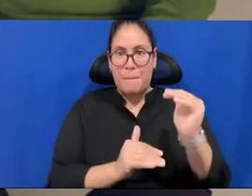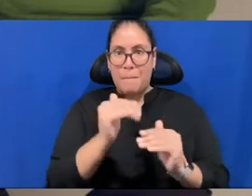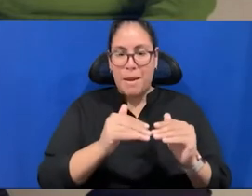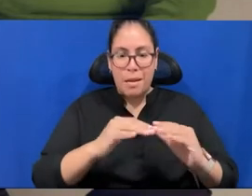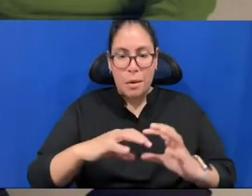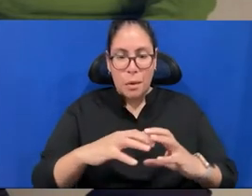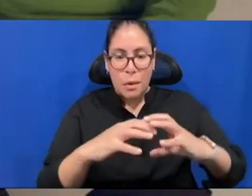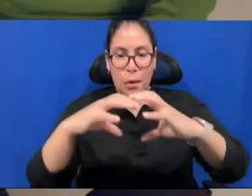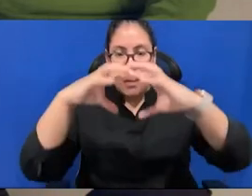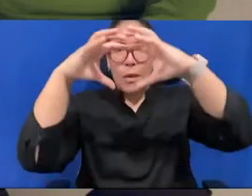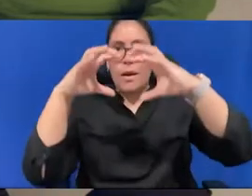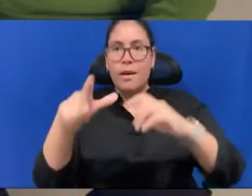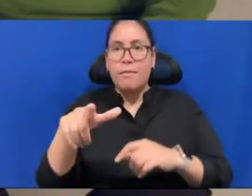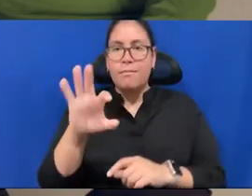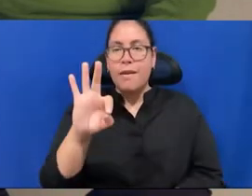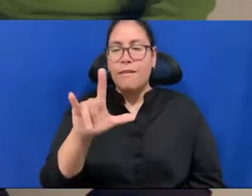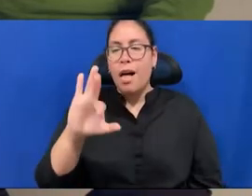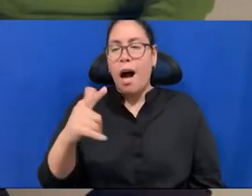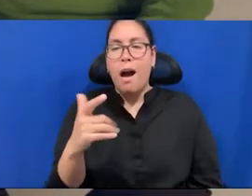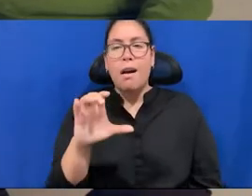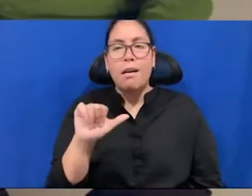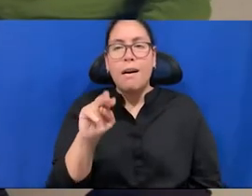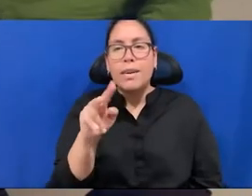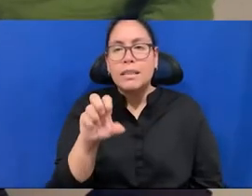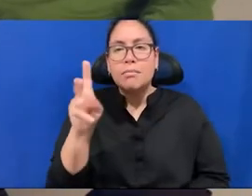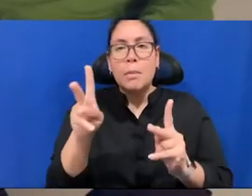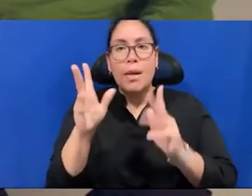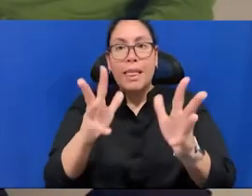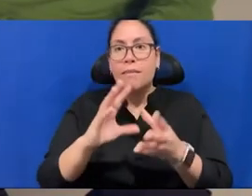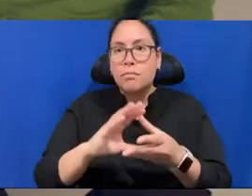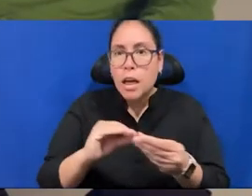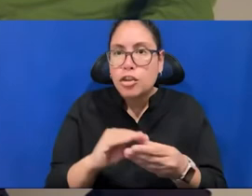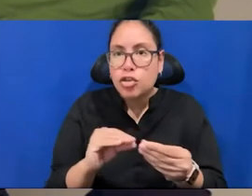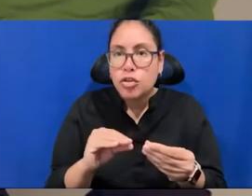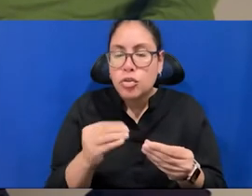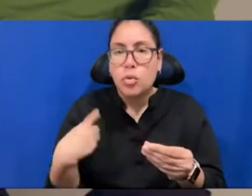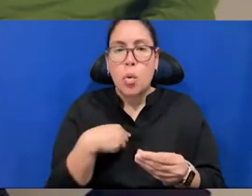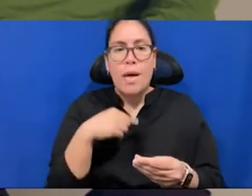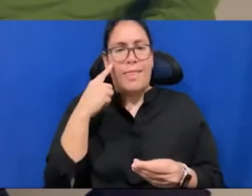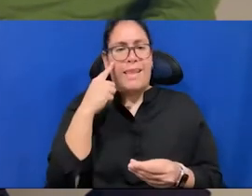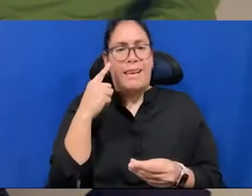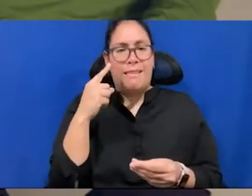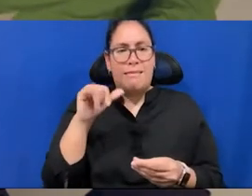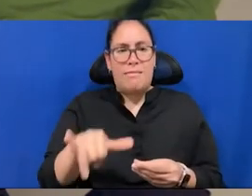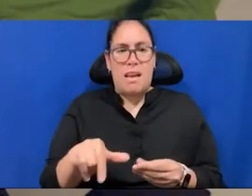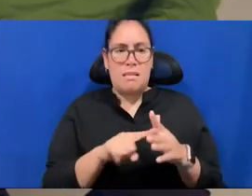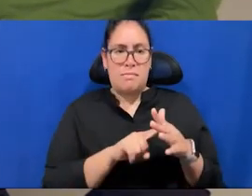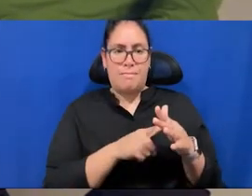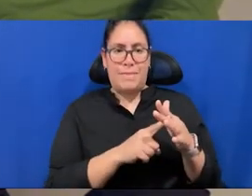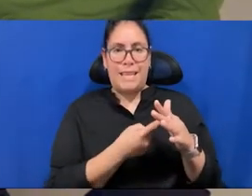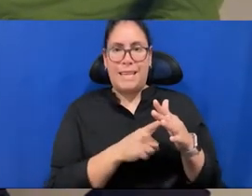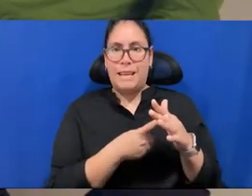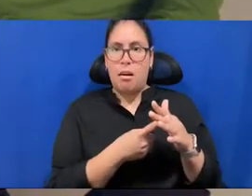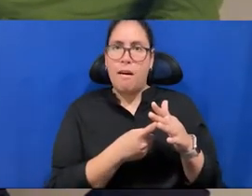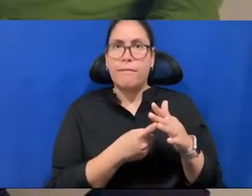many people leave messages. And, and I think so that was, you know, a beginning of kind of somehow a movement.